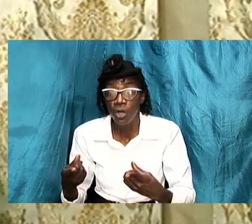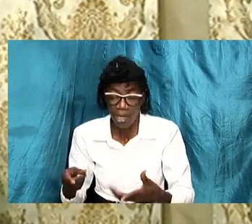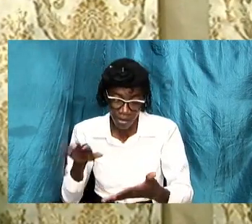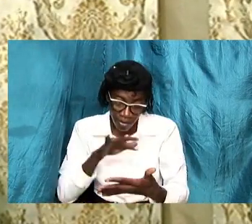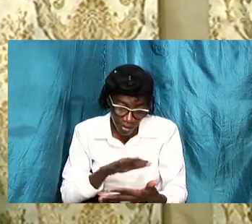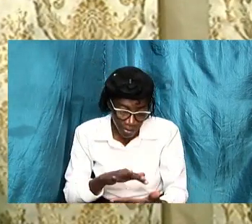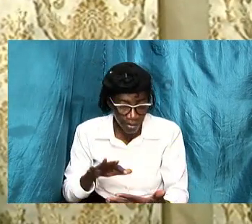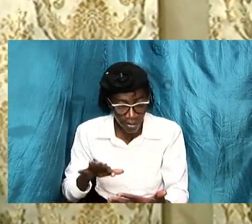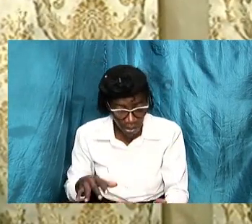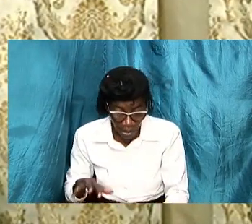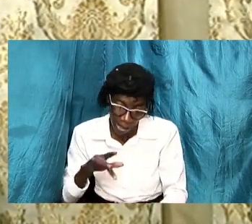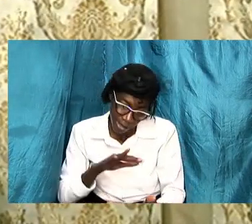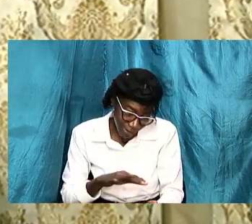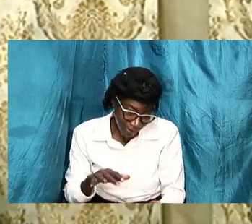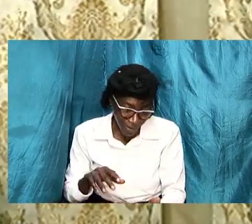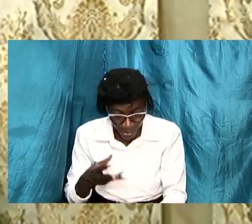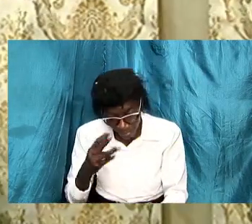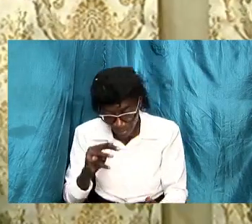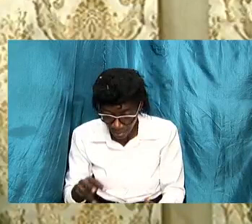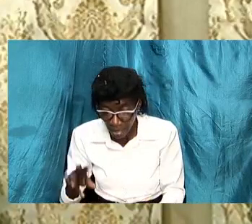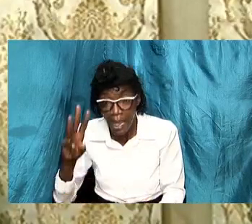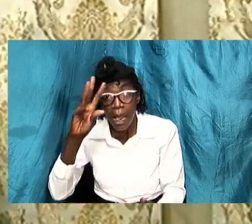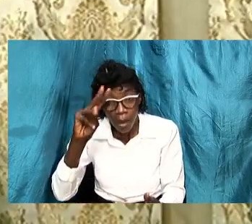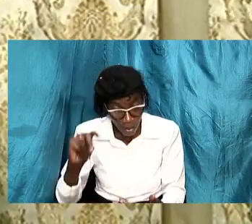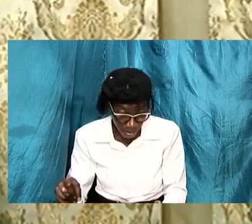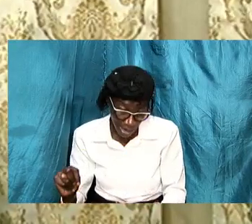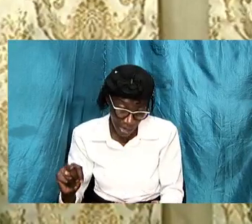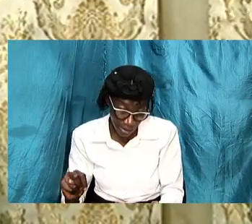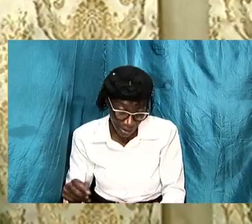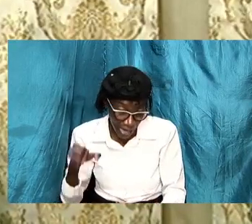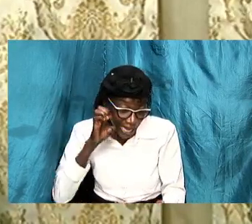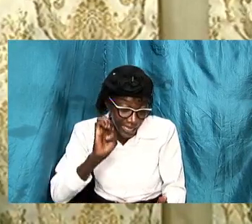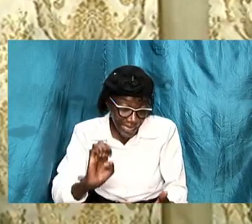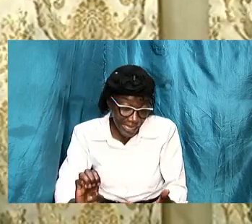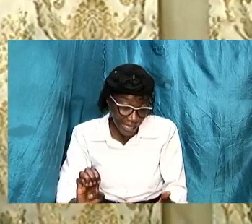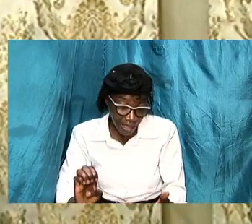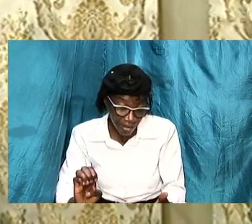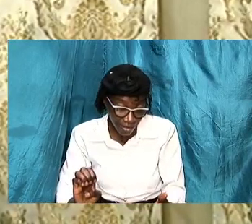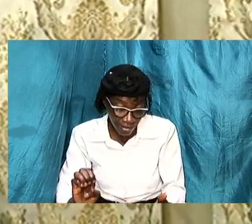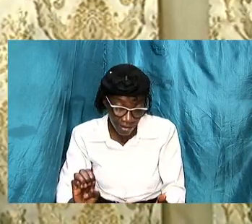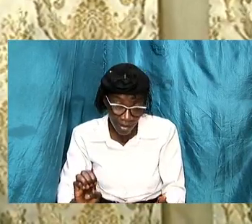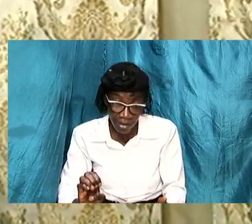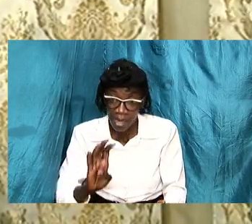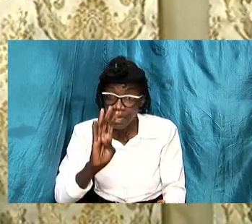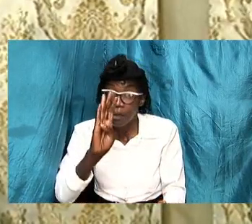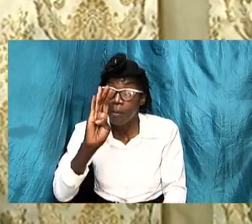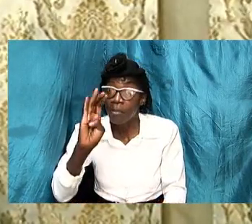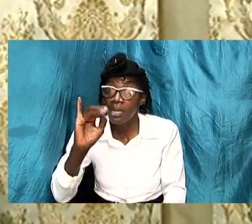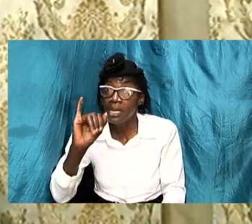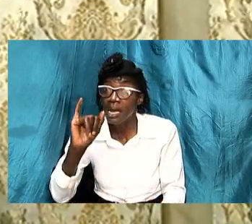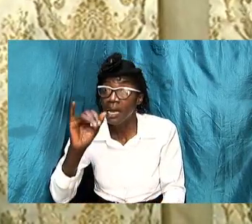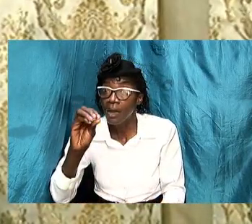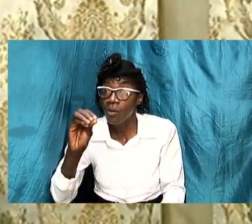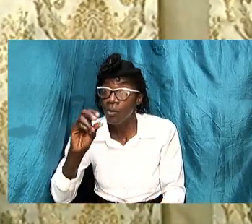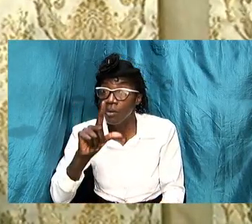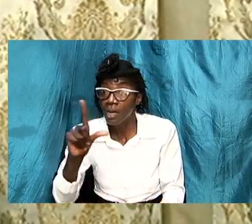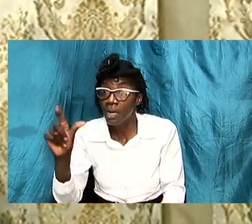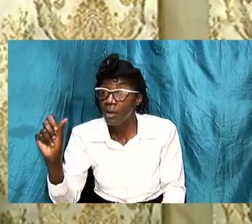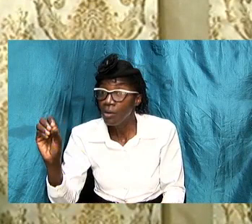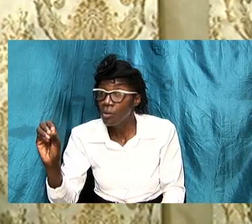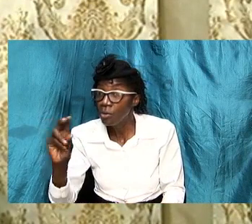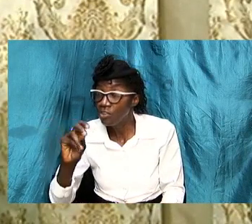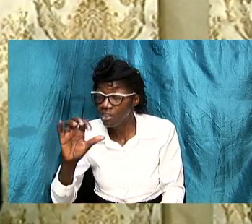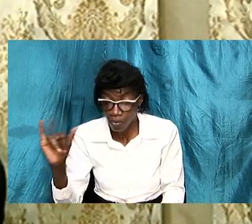study you study maths and english and biology and for those who want to do accounts study accounts